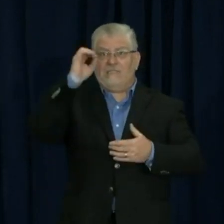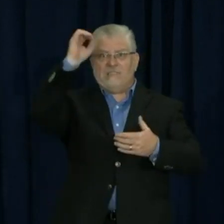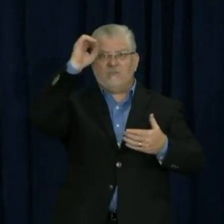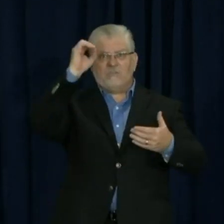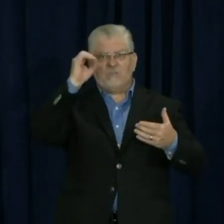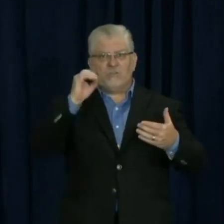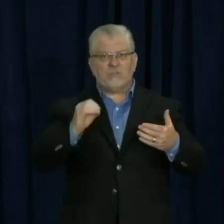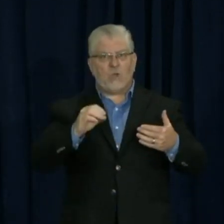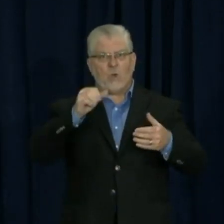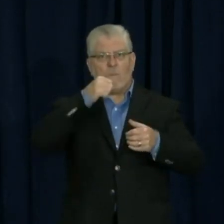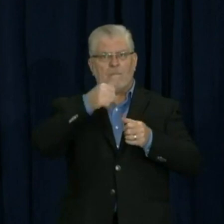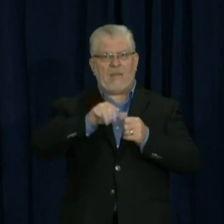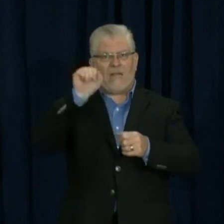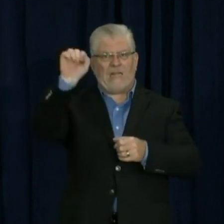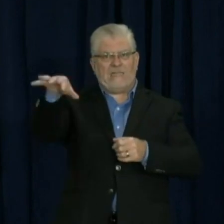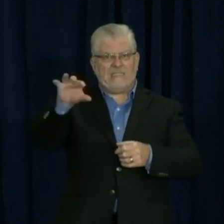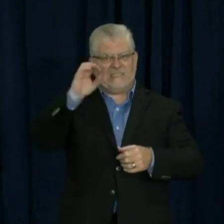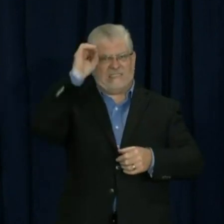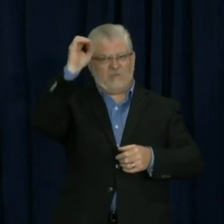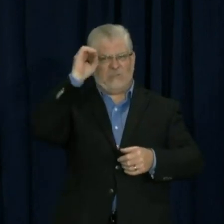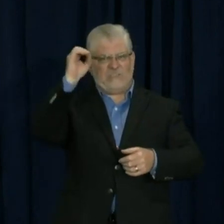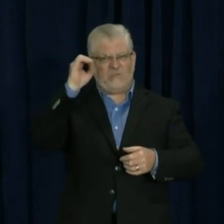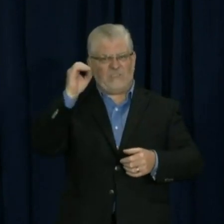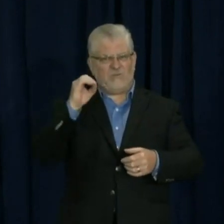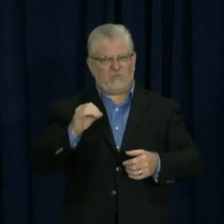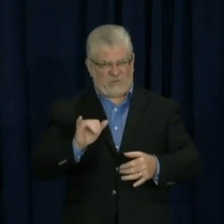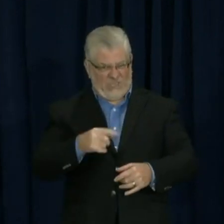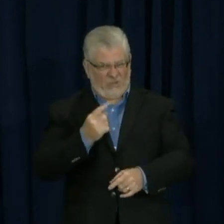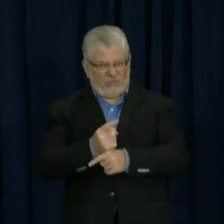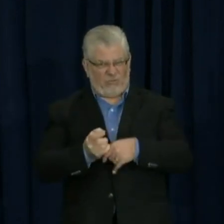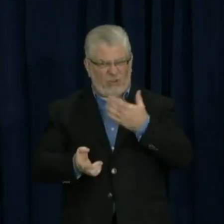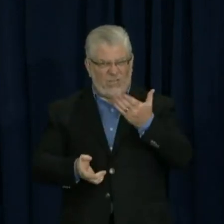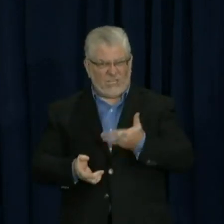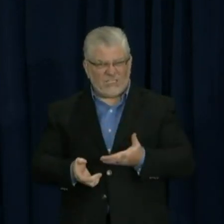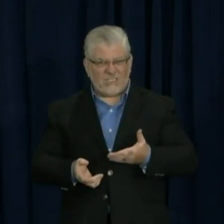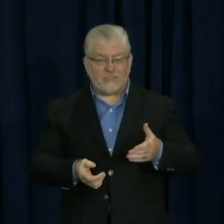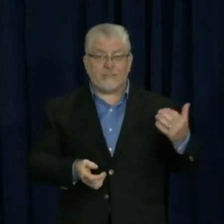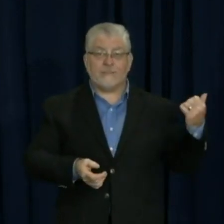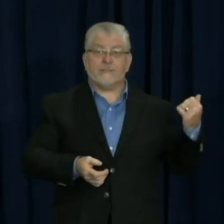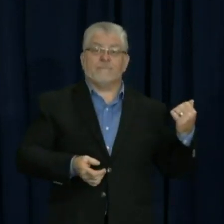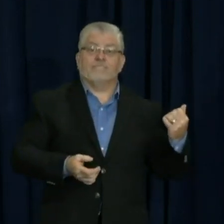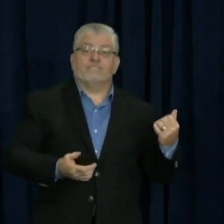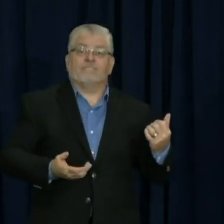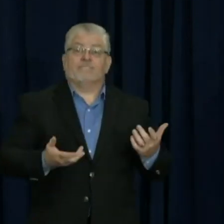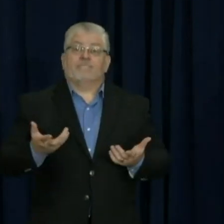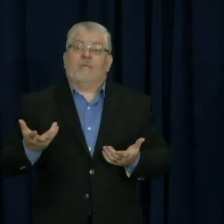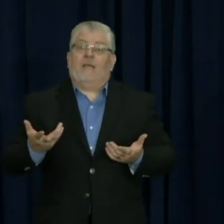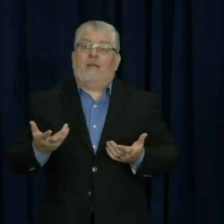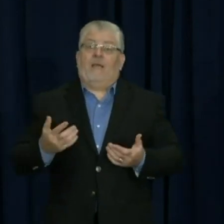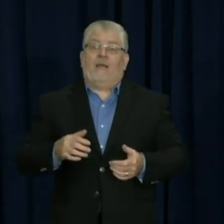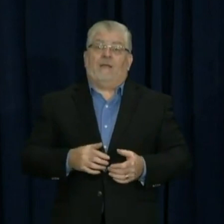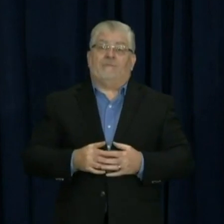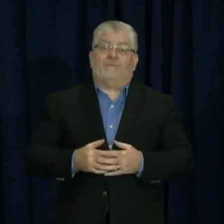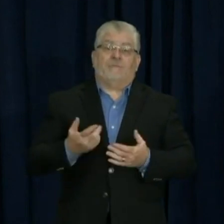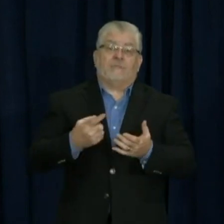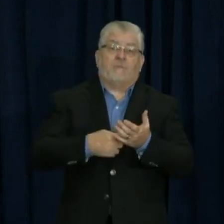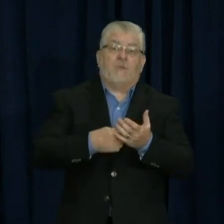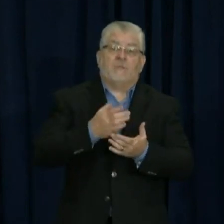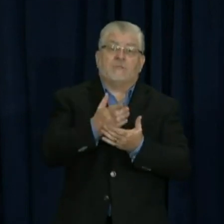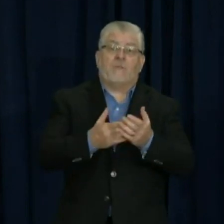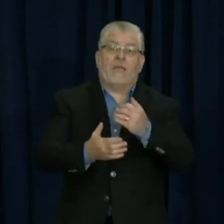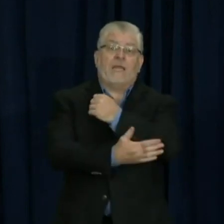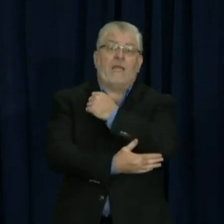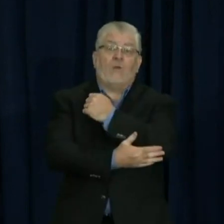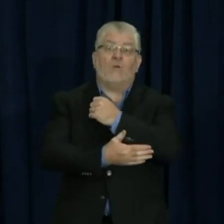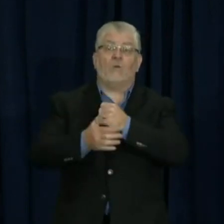Do you have any insight into that? So, you know, what I would suggest, sometimes counties are uploading on their own websites and